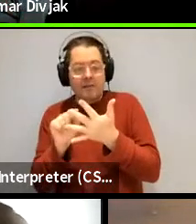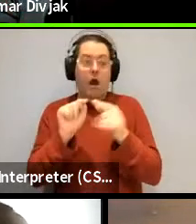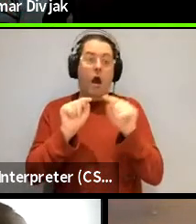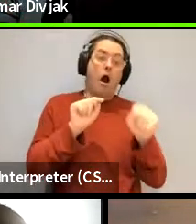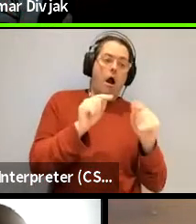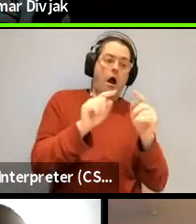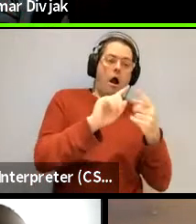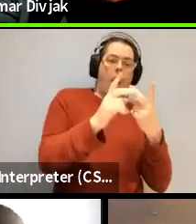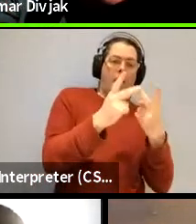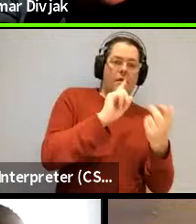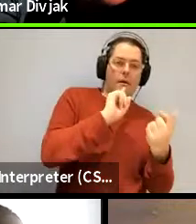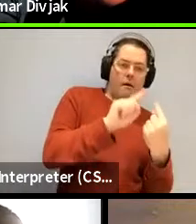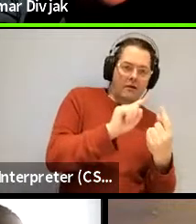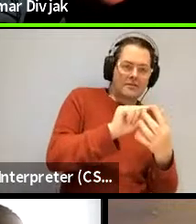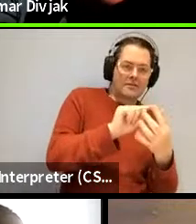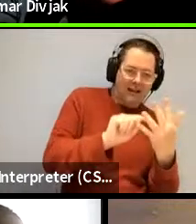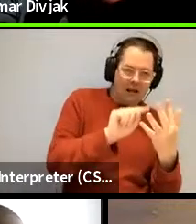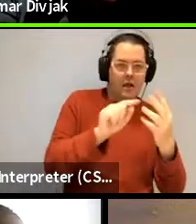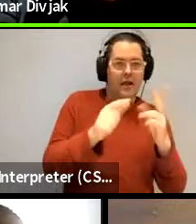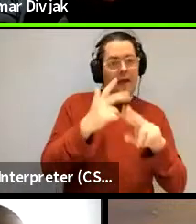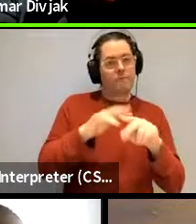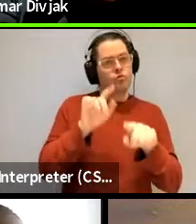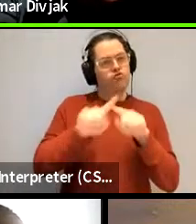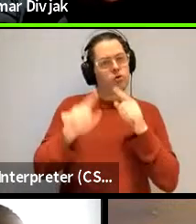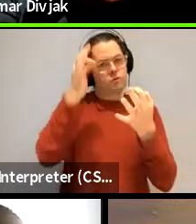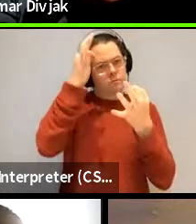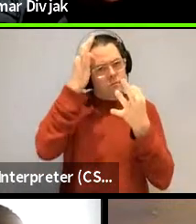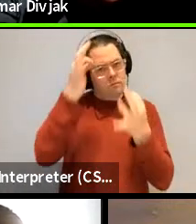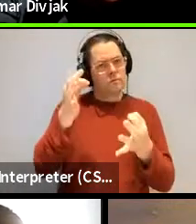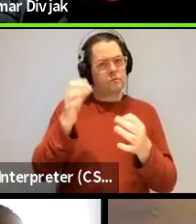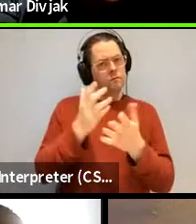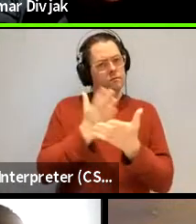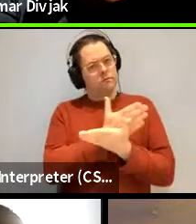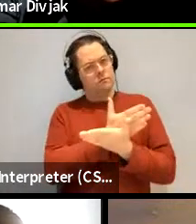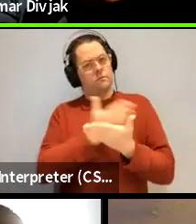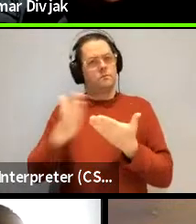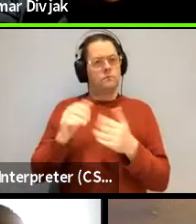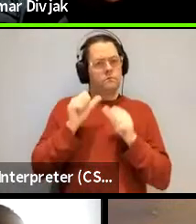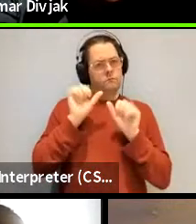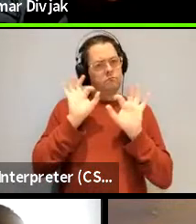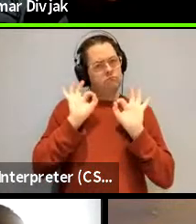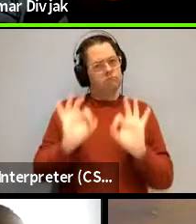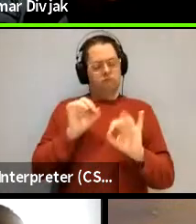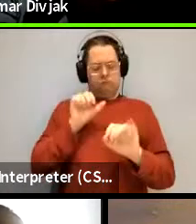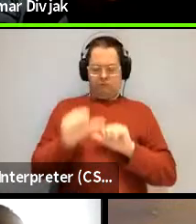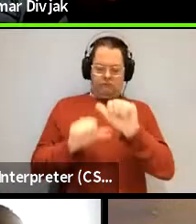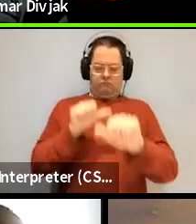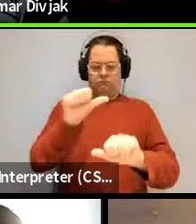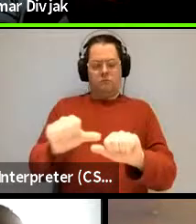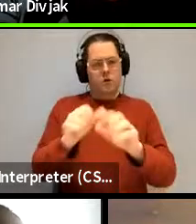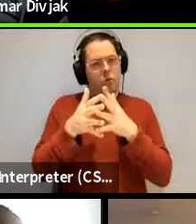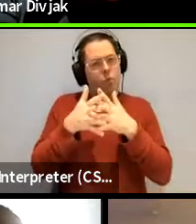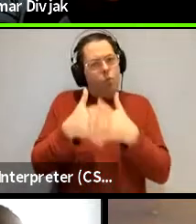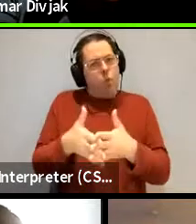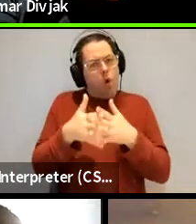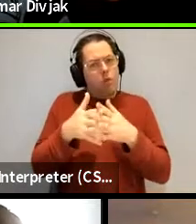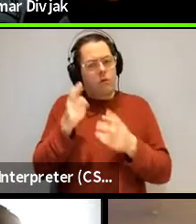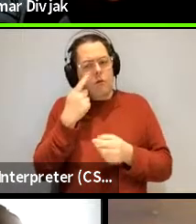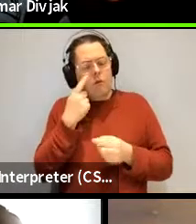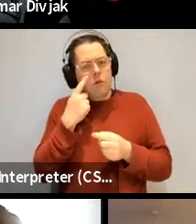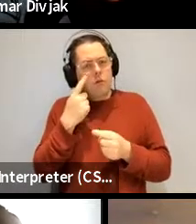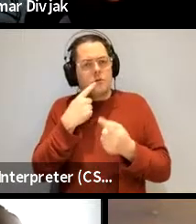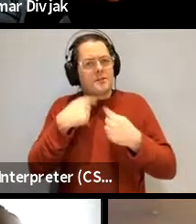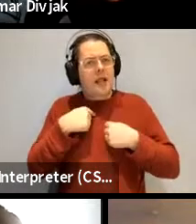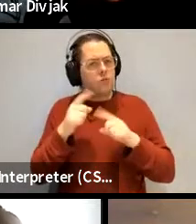tries to be um rigorous um is worth is worth considering okay